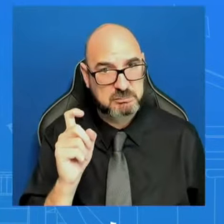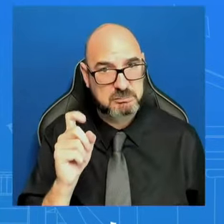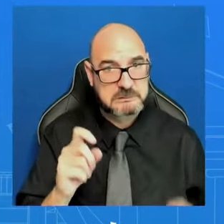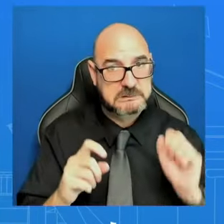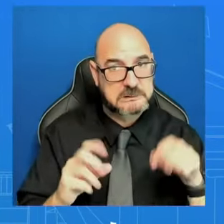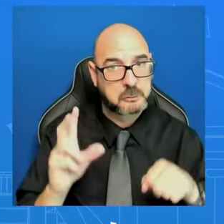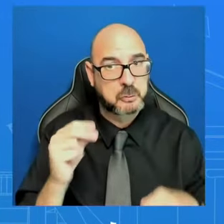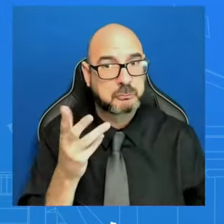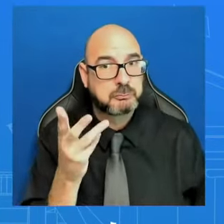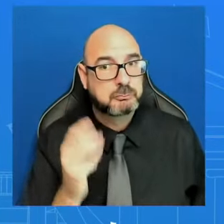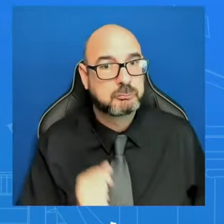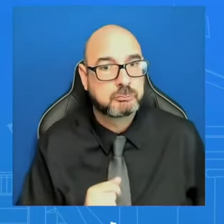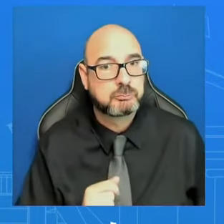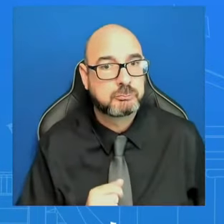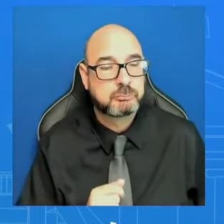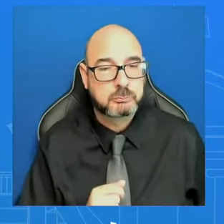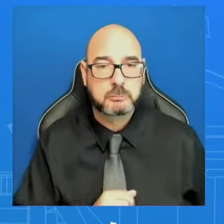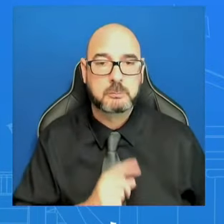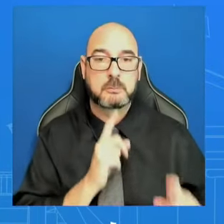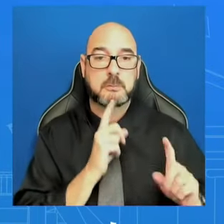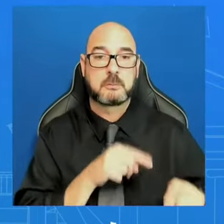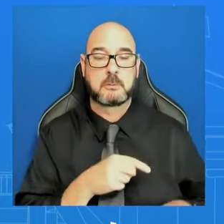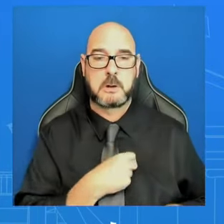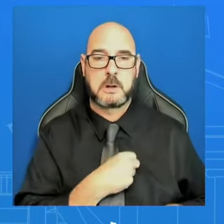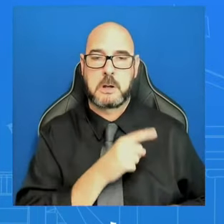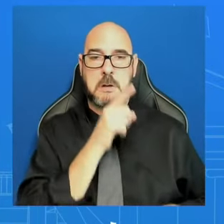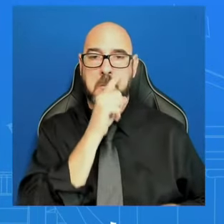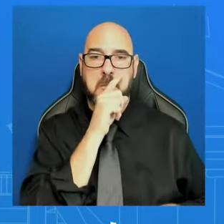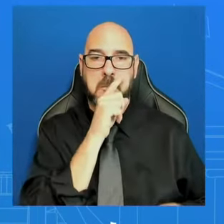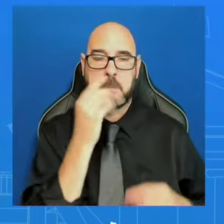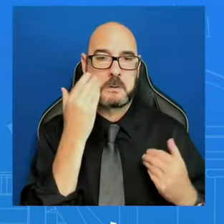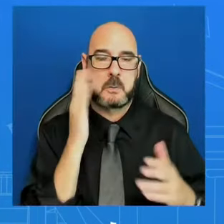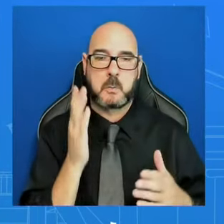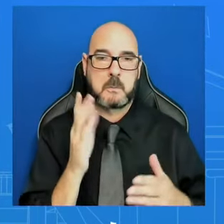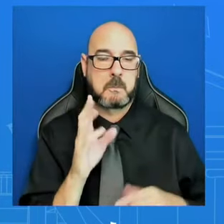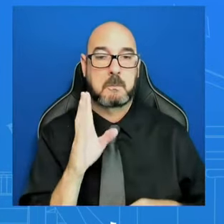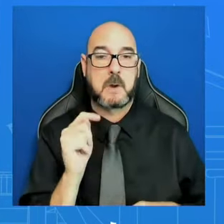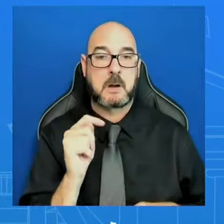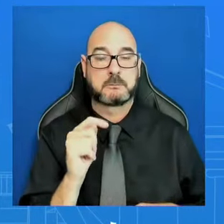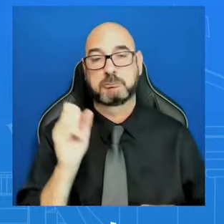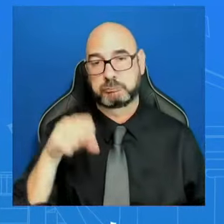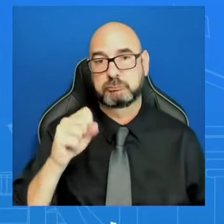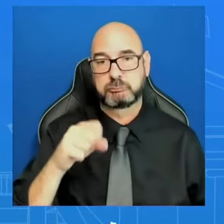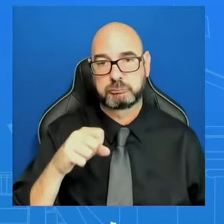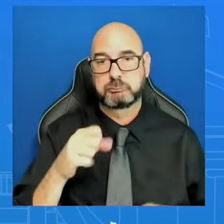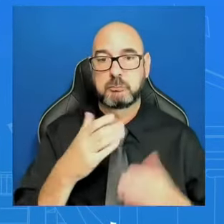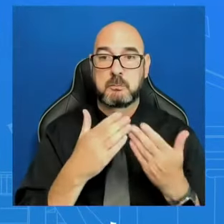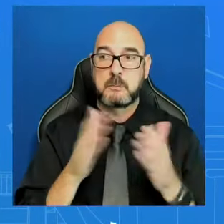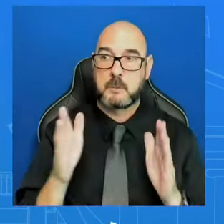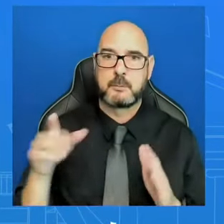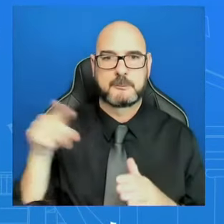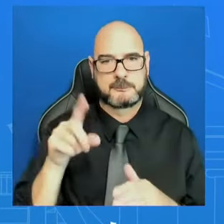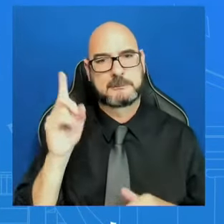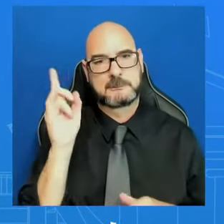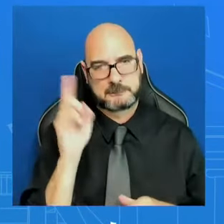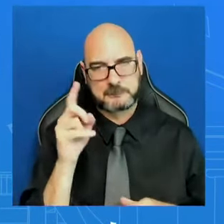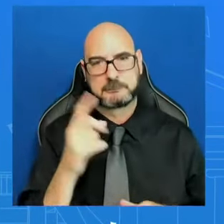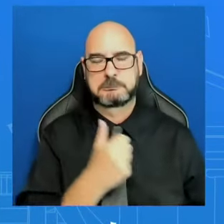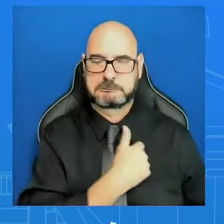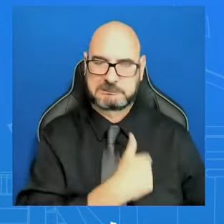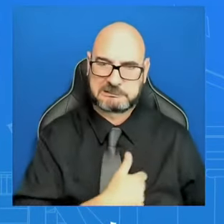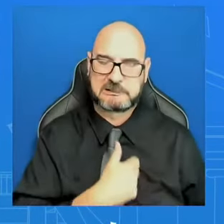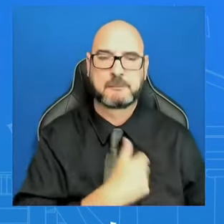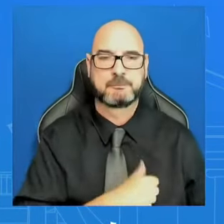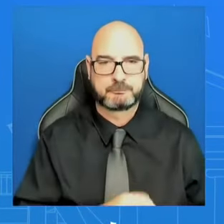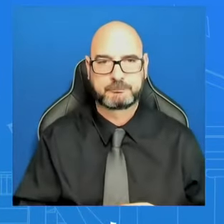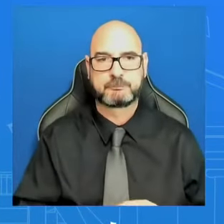their southern command commander, has made a public apology for the strike. And there was no mention of Rafa in this readout. Can you talk